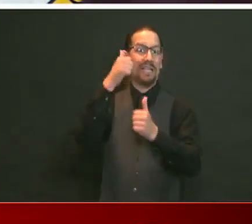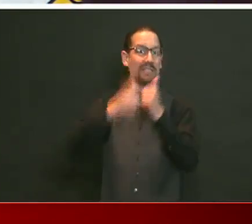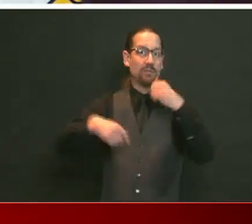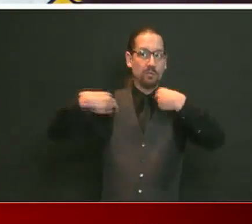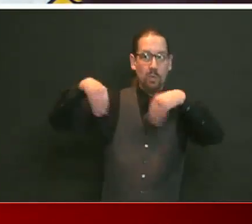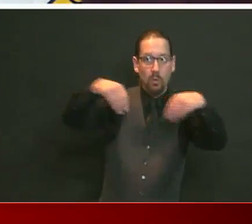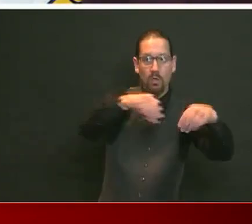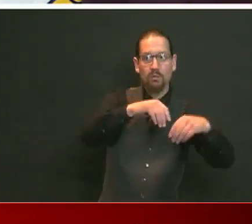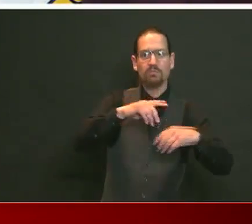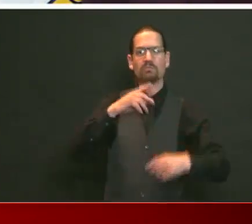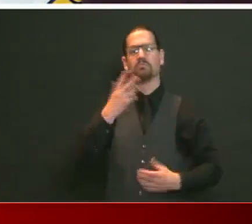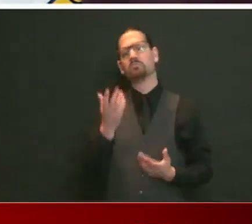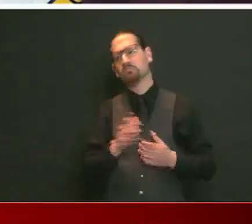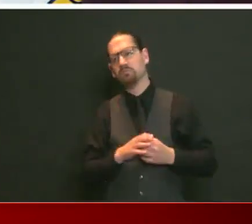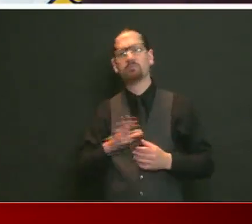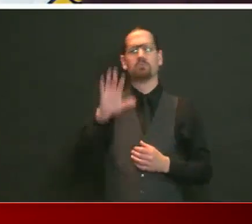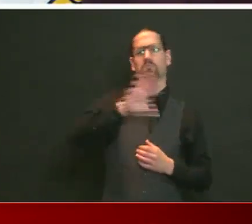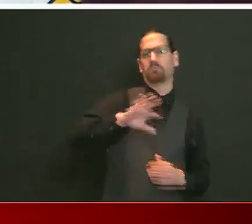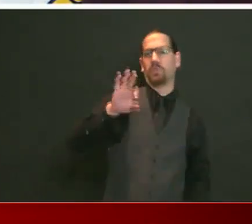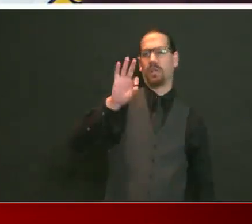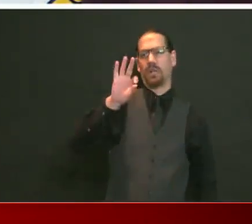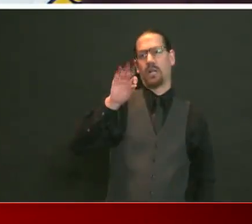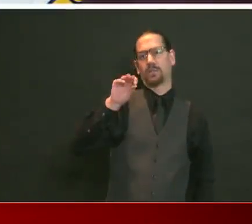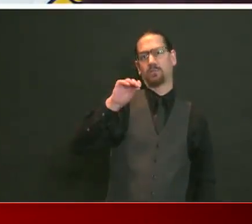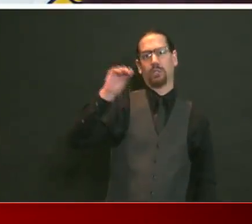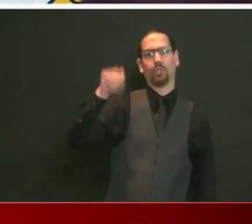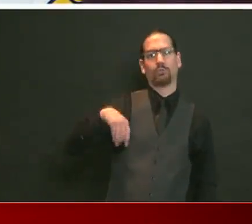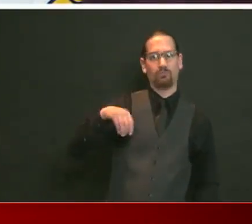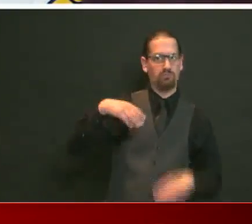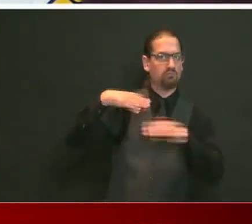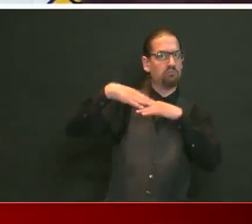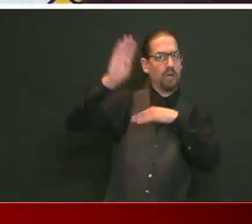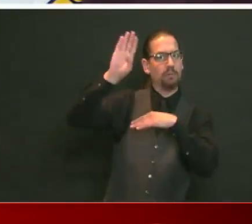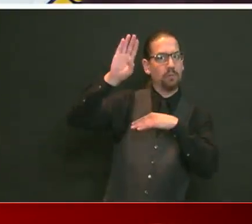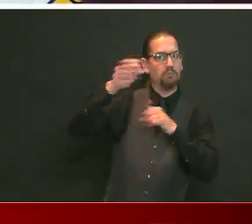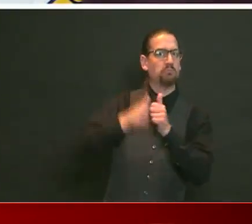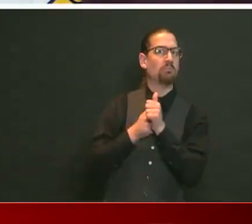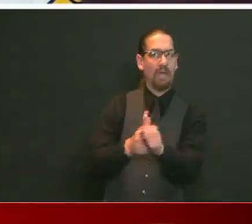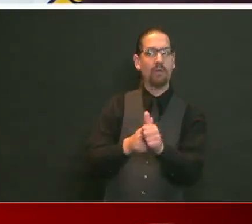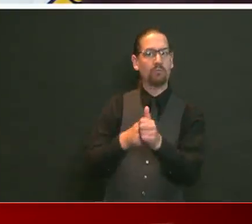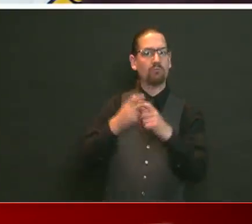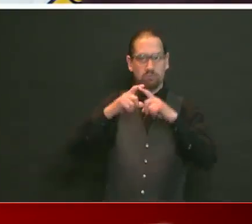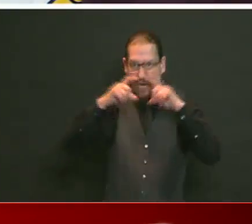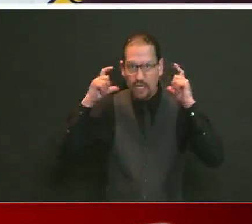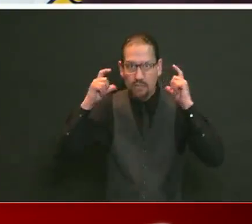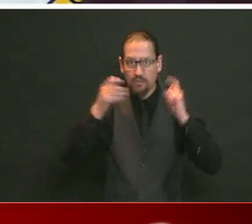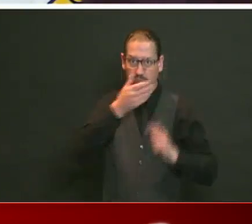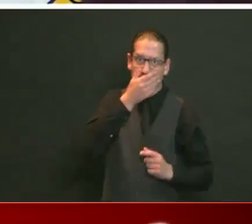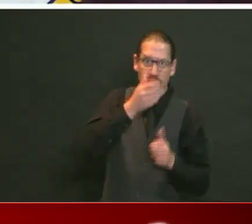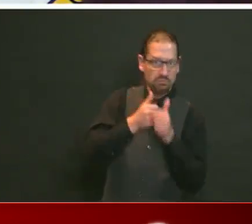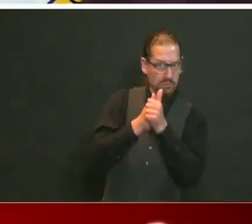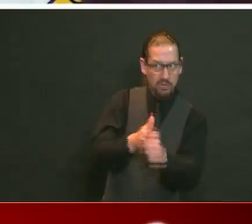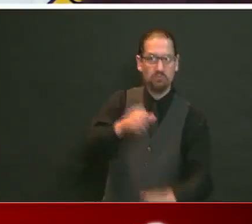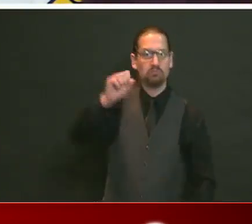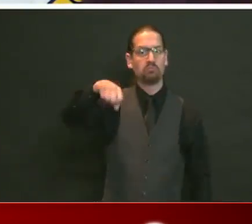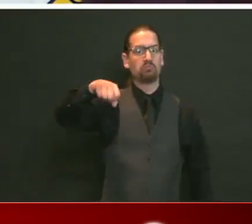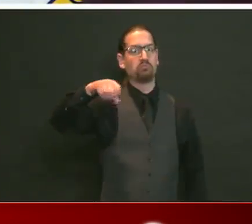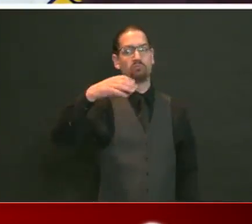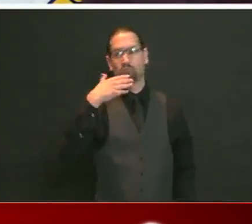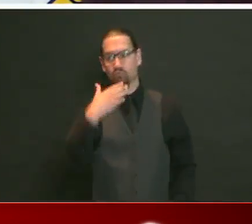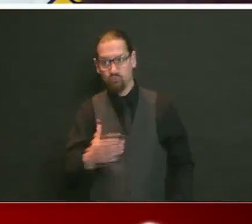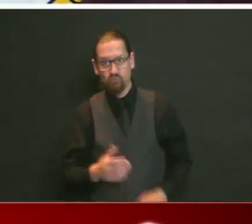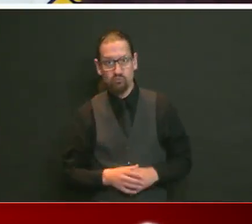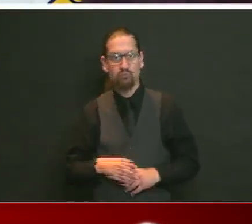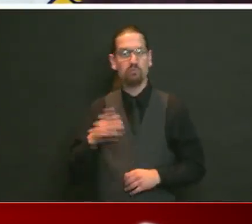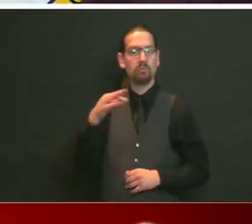compliance, particularly with mask wearing. Way to go, Rhode Island. A week ago, employees were wearing, all wearing masks.